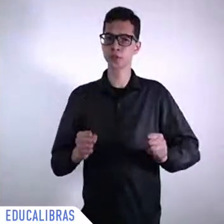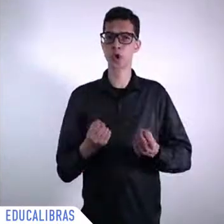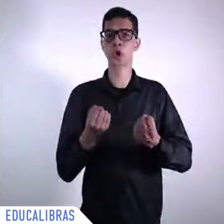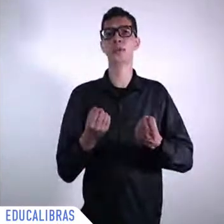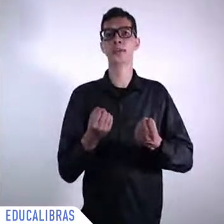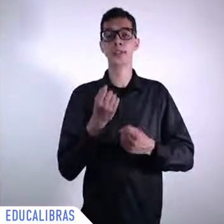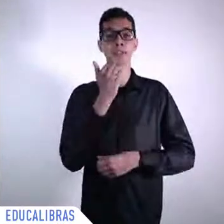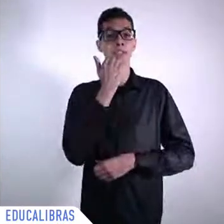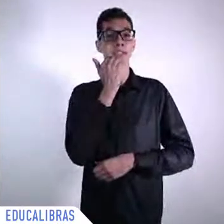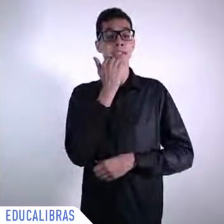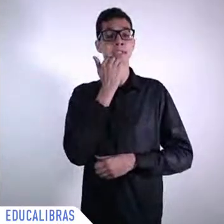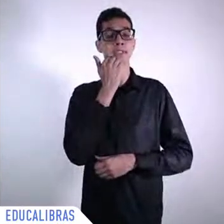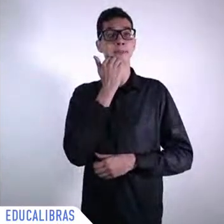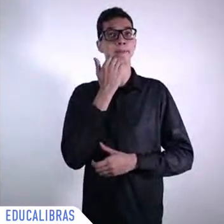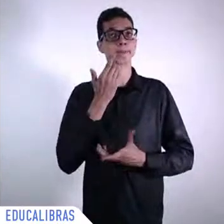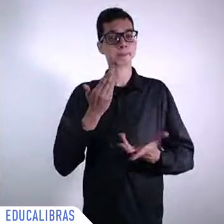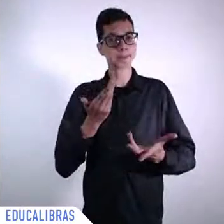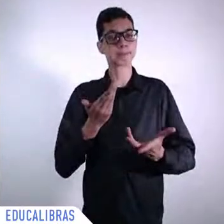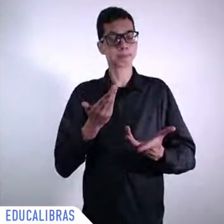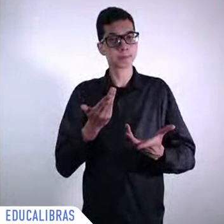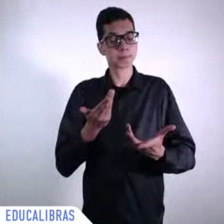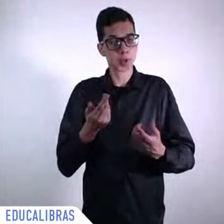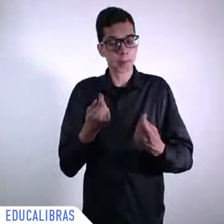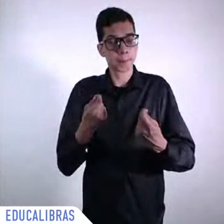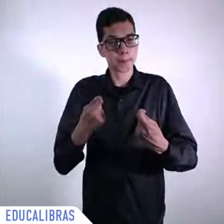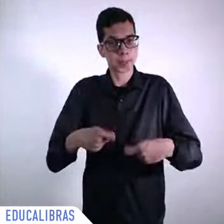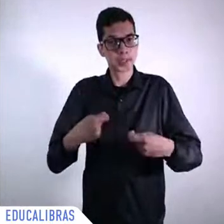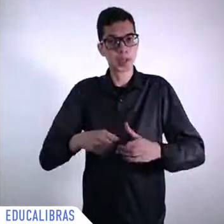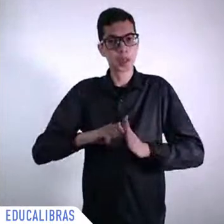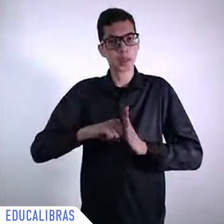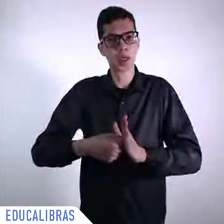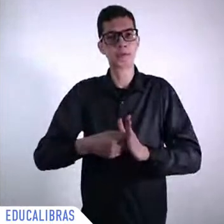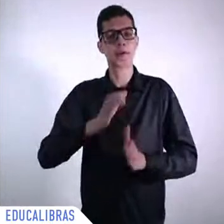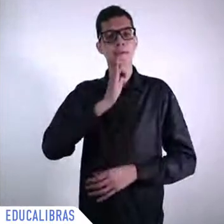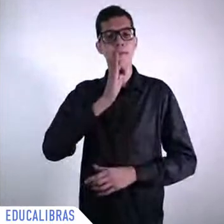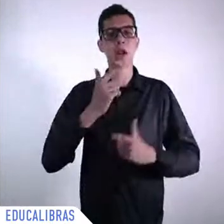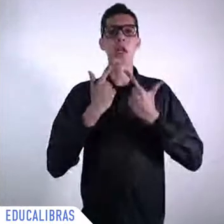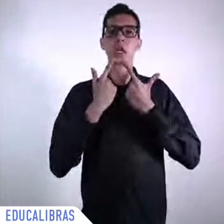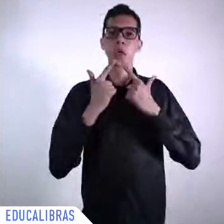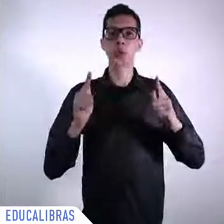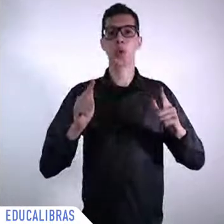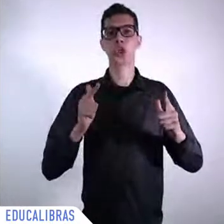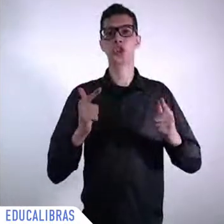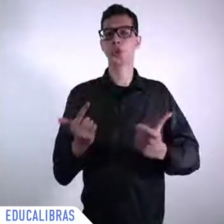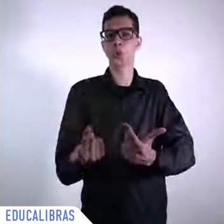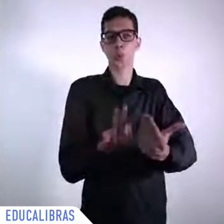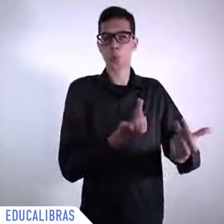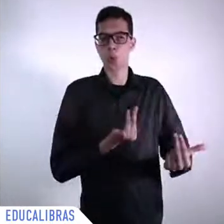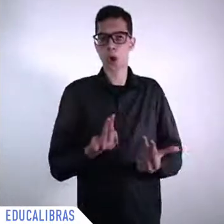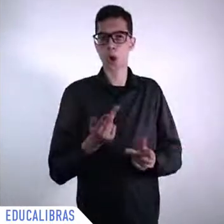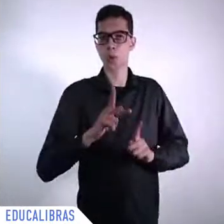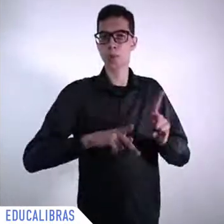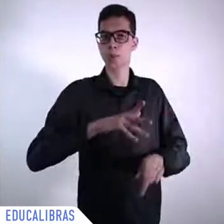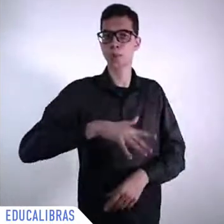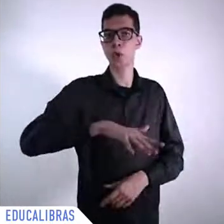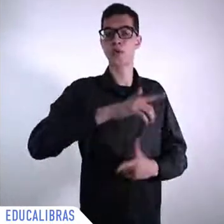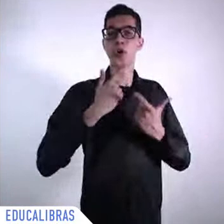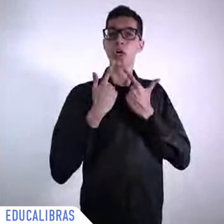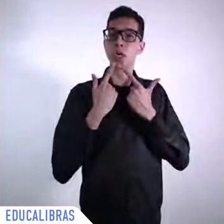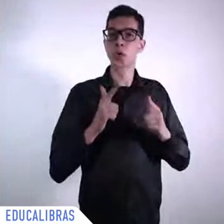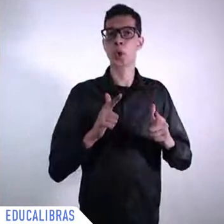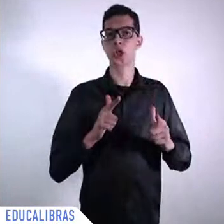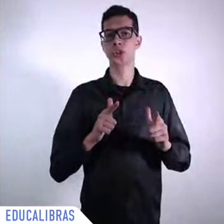the people's language in order to do and to explain to them so it's a complex issue it's a very complex issue